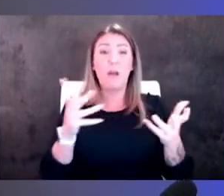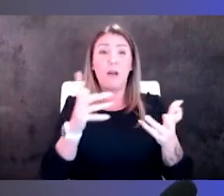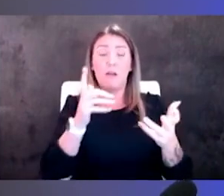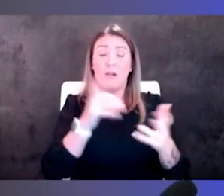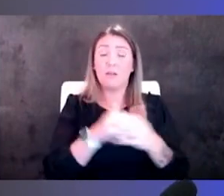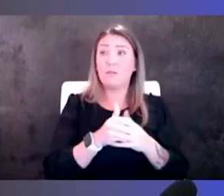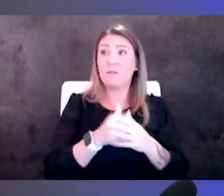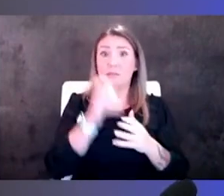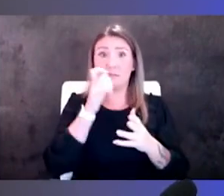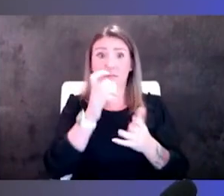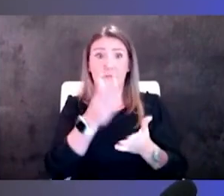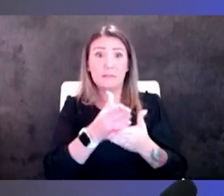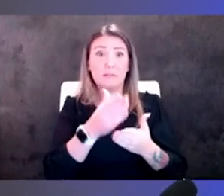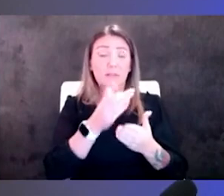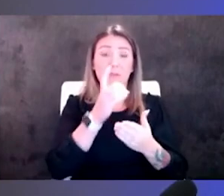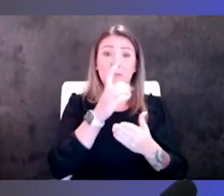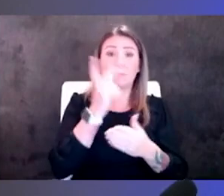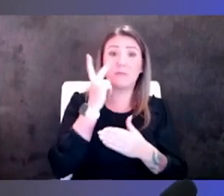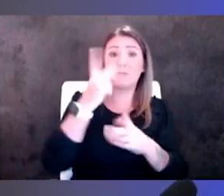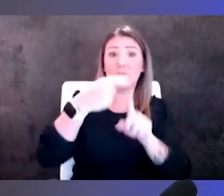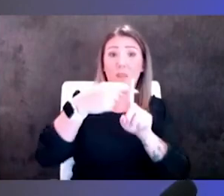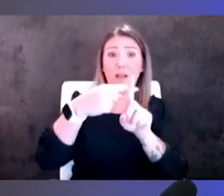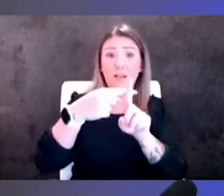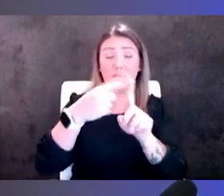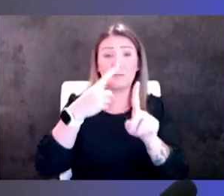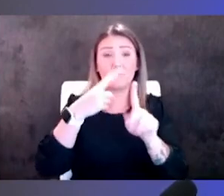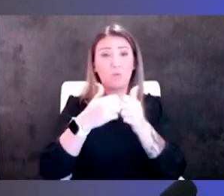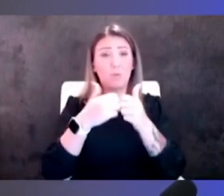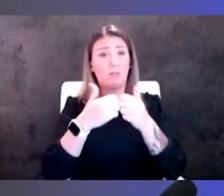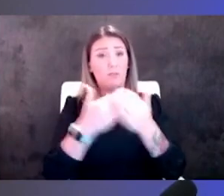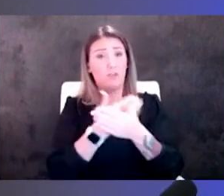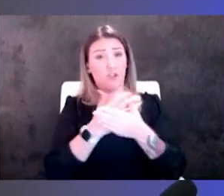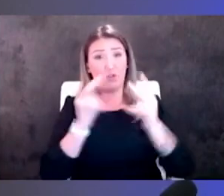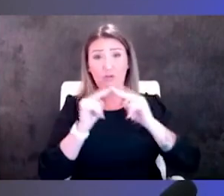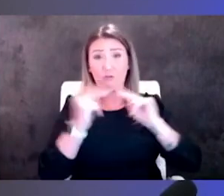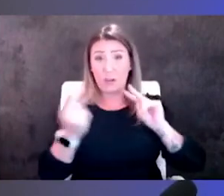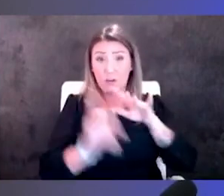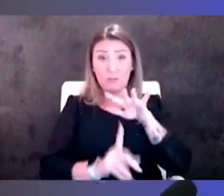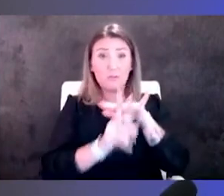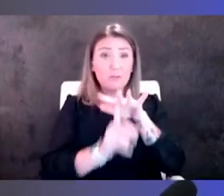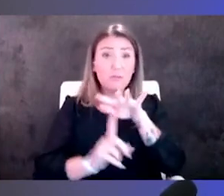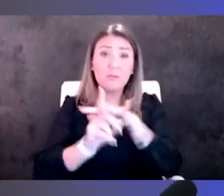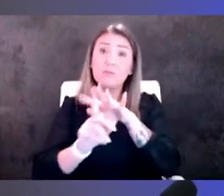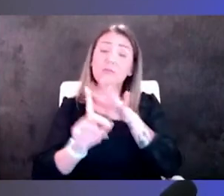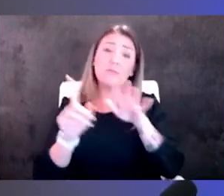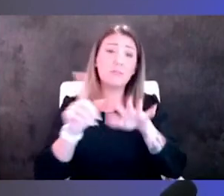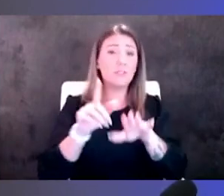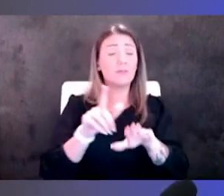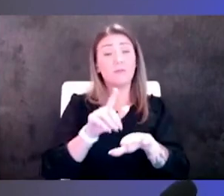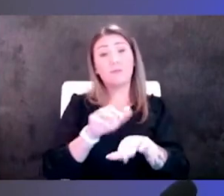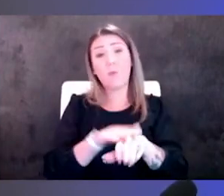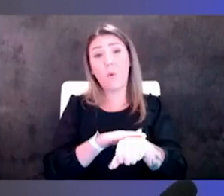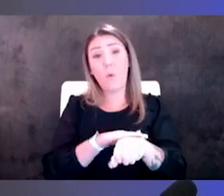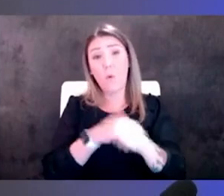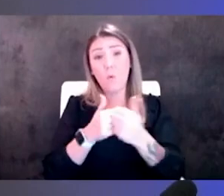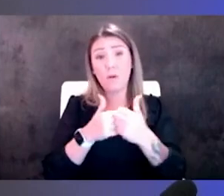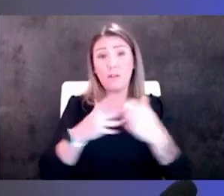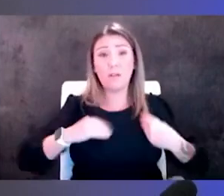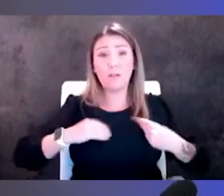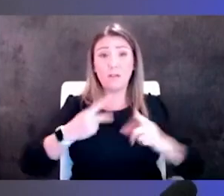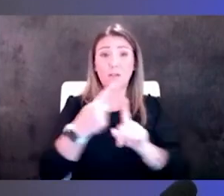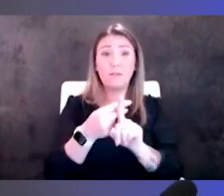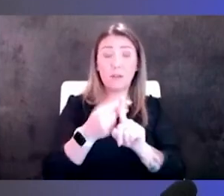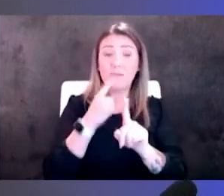see the light at the end of the tunnel obviously with new variants coming along and the slow uptake in vaccinations the controversy